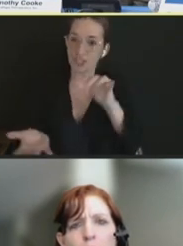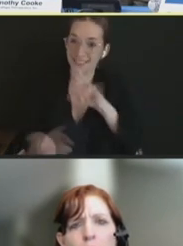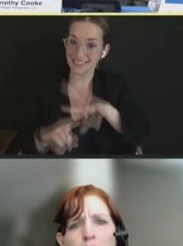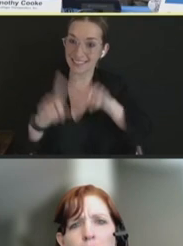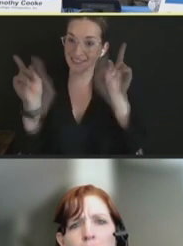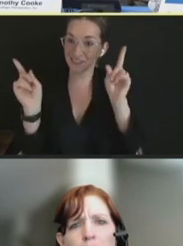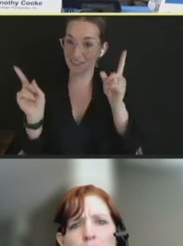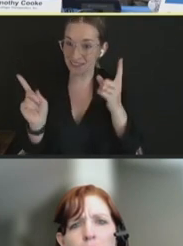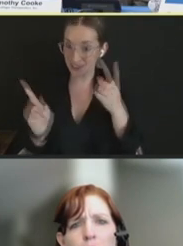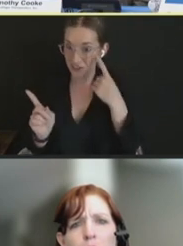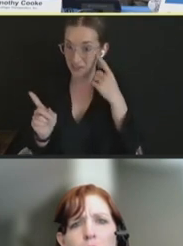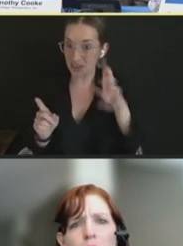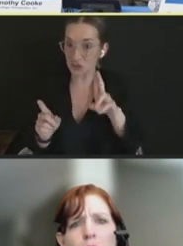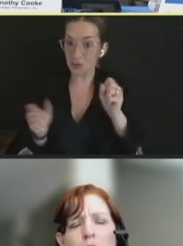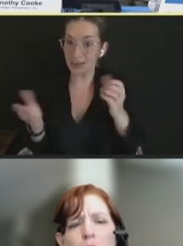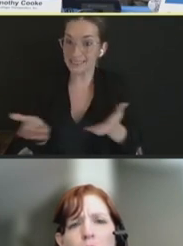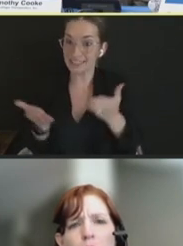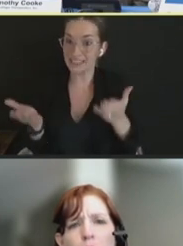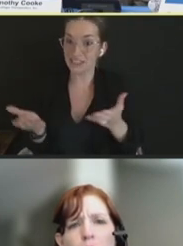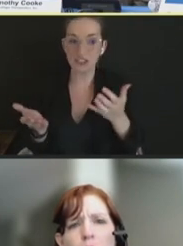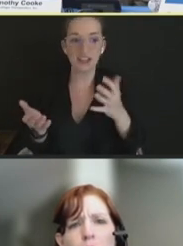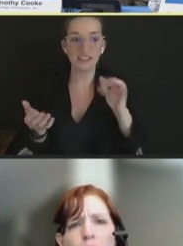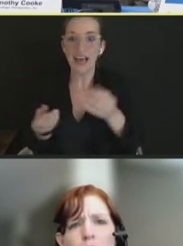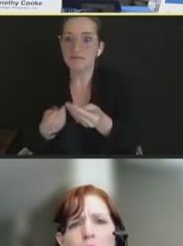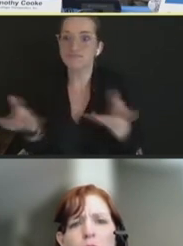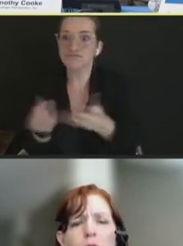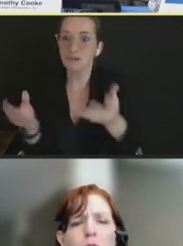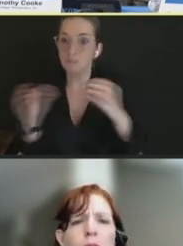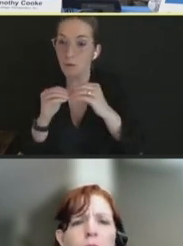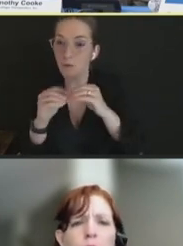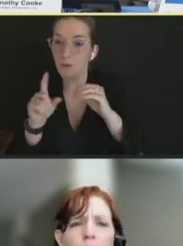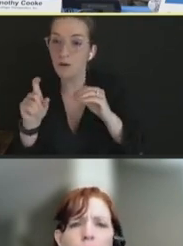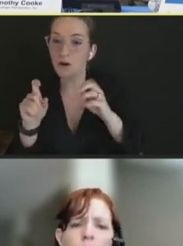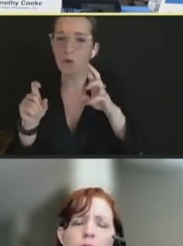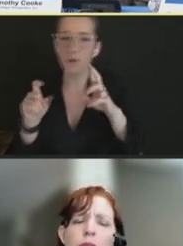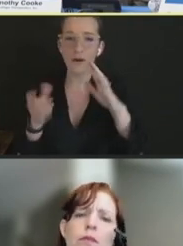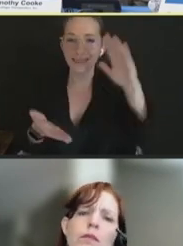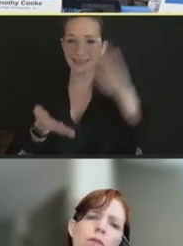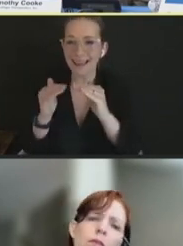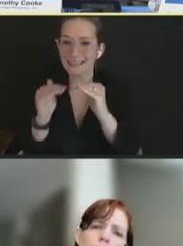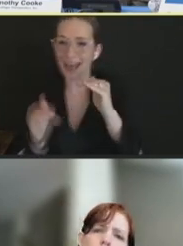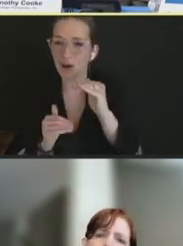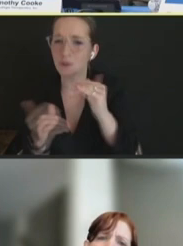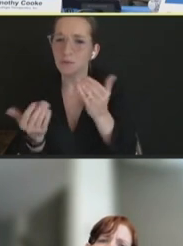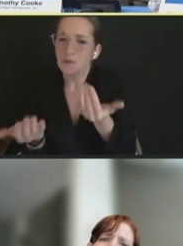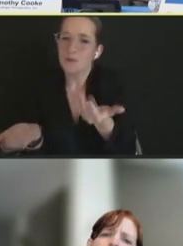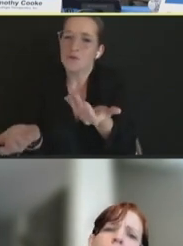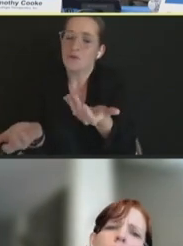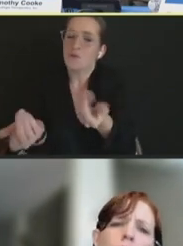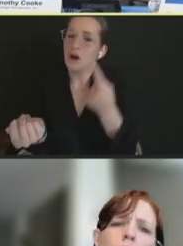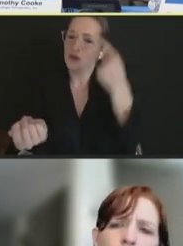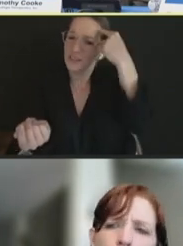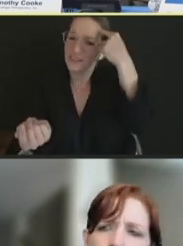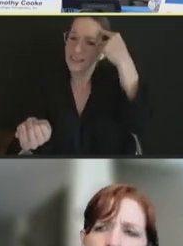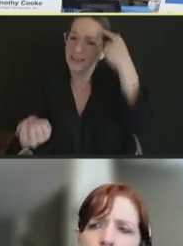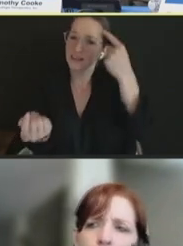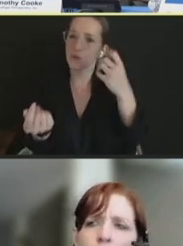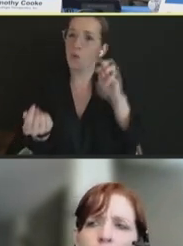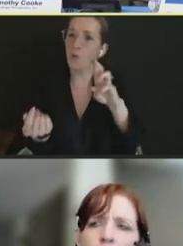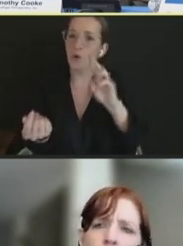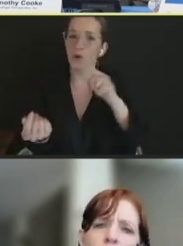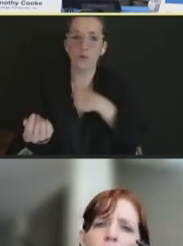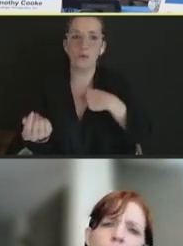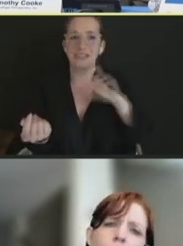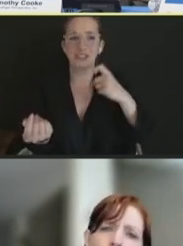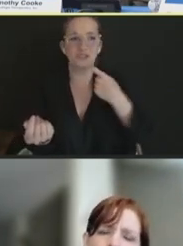would have been different? Or would they have been less equitable? Or did we just deal with it? And there were so many